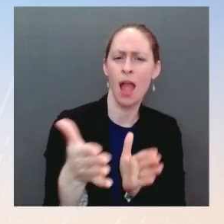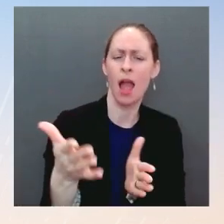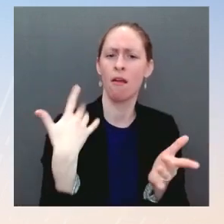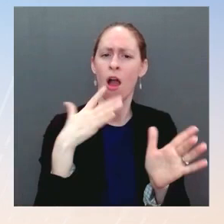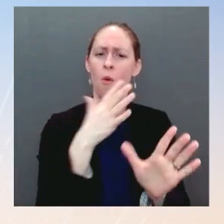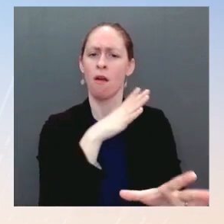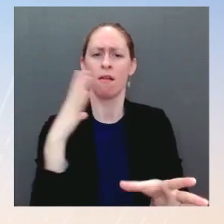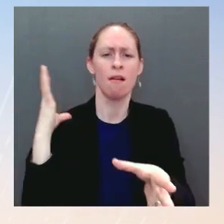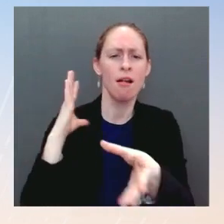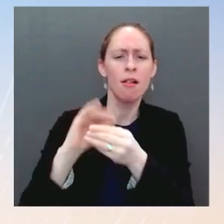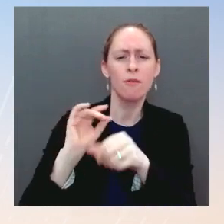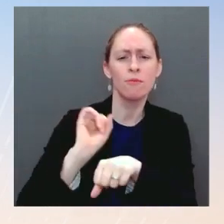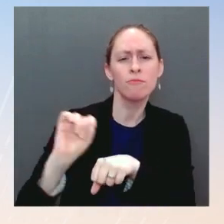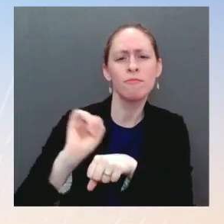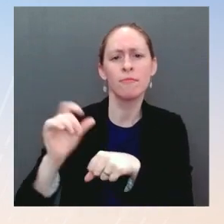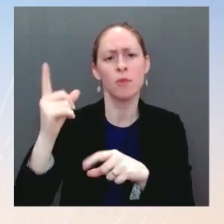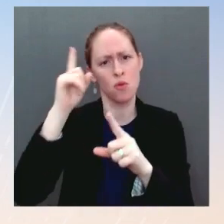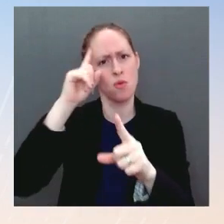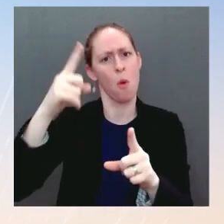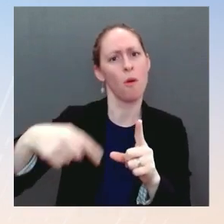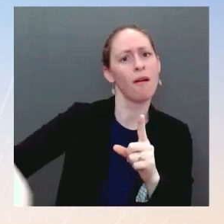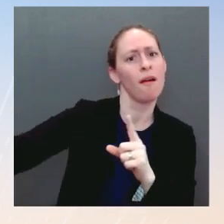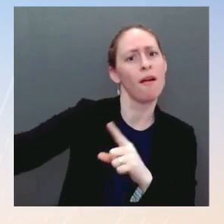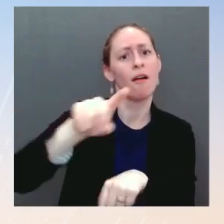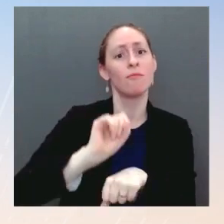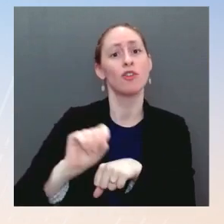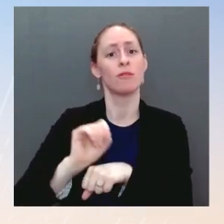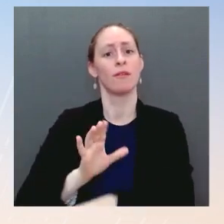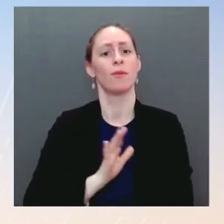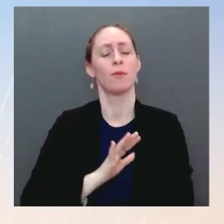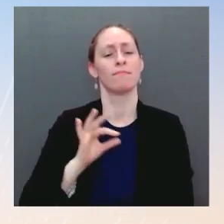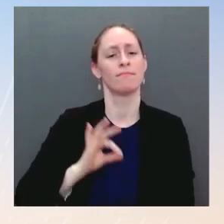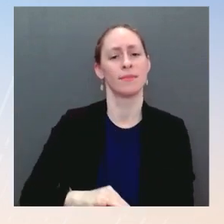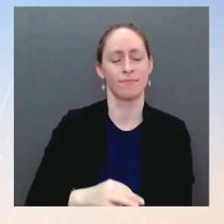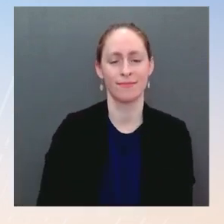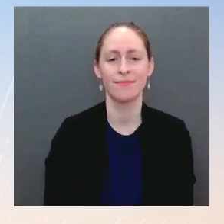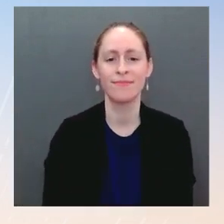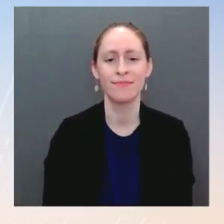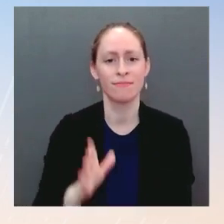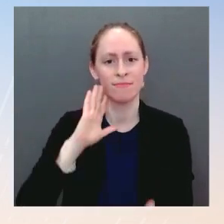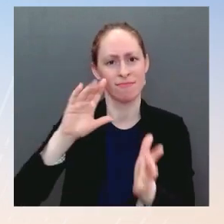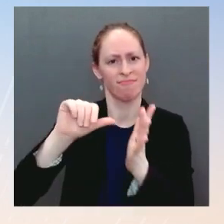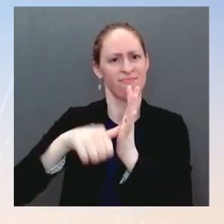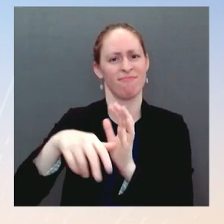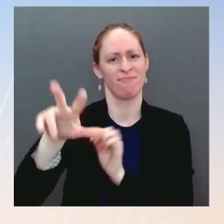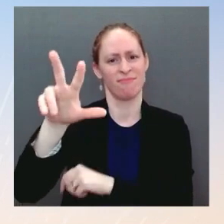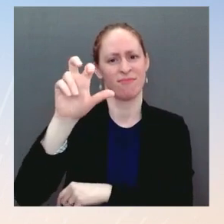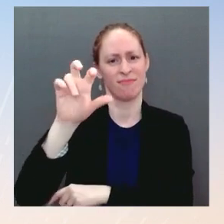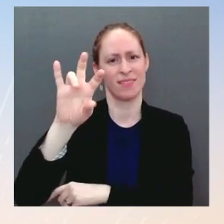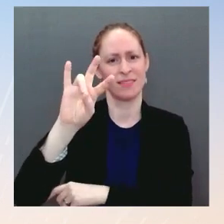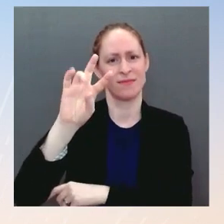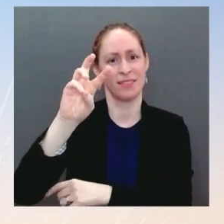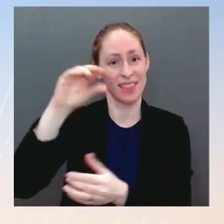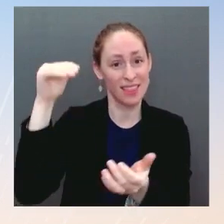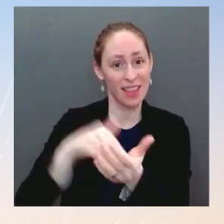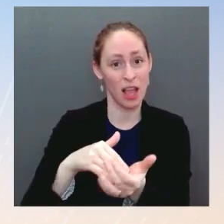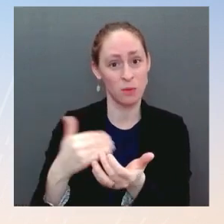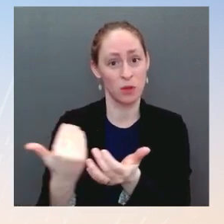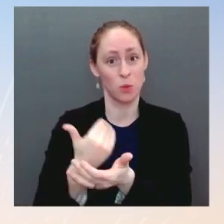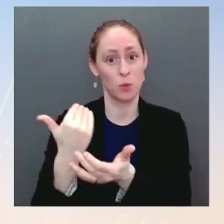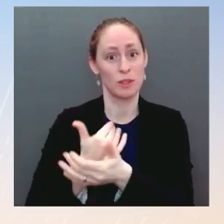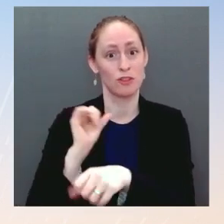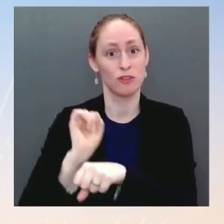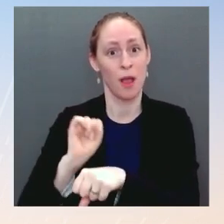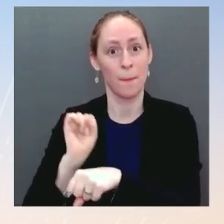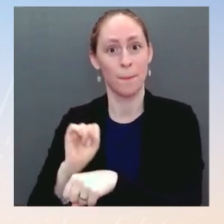the 367,000 manufacturing jobs that our economy has created since he took office. And he'll underscore the vital role the